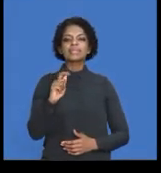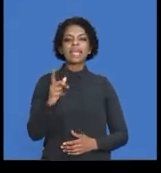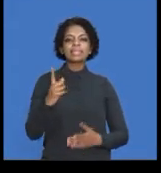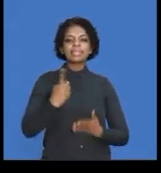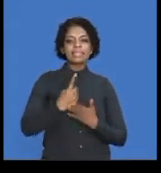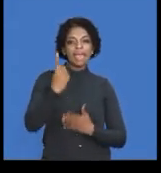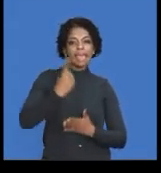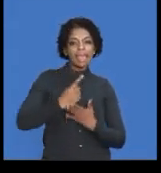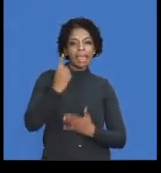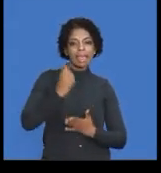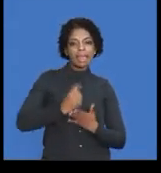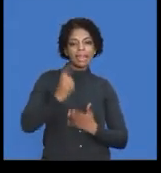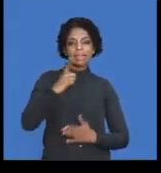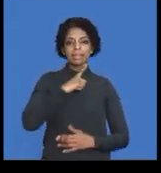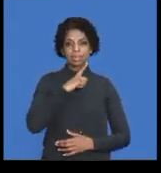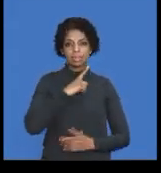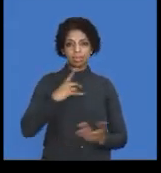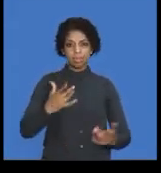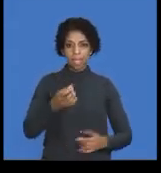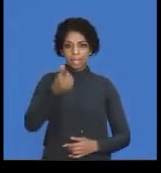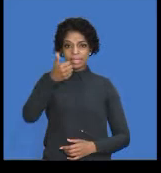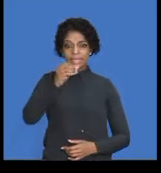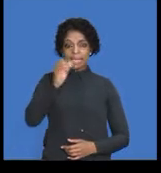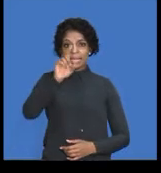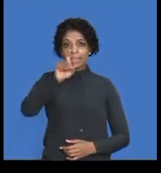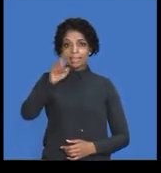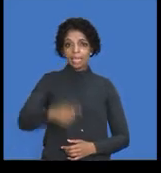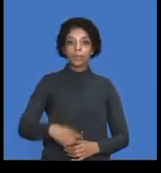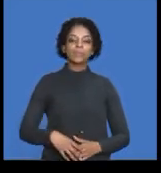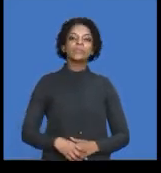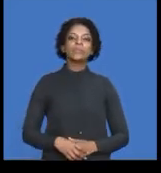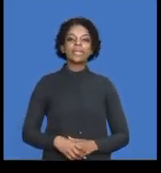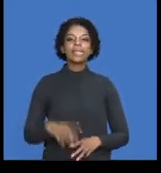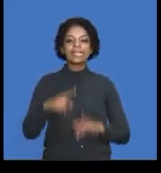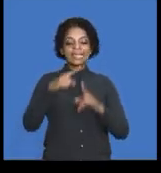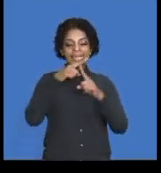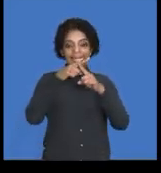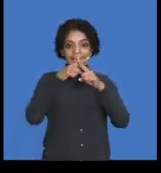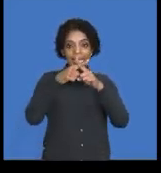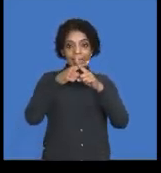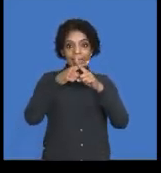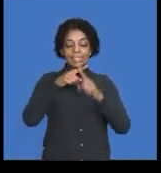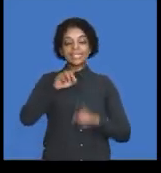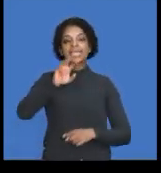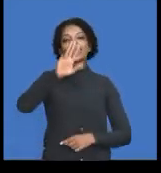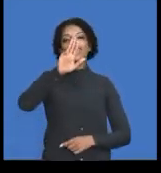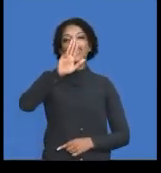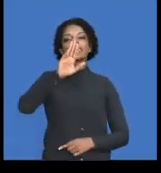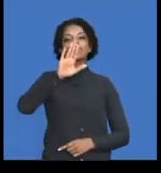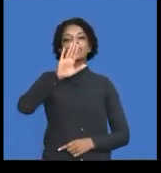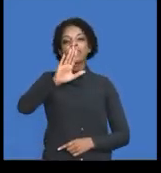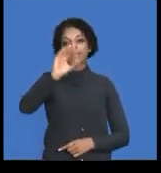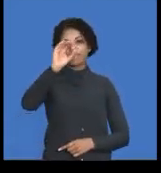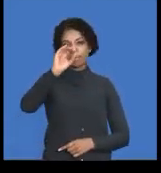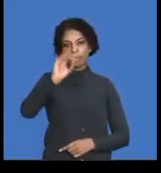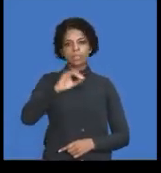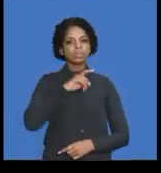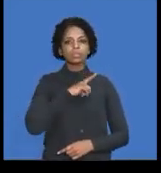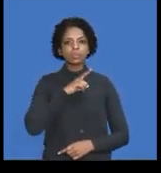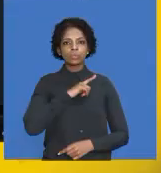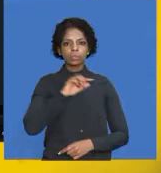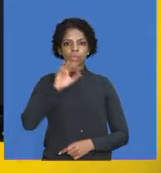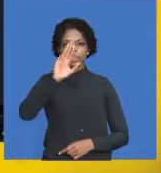you've got your credit sales to be the 60,000 times 95%. Why 95%?